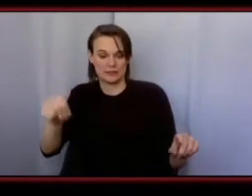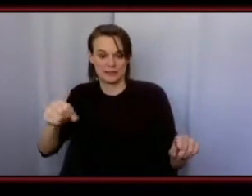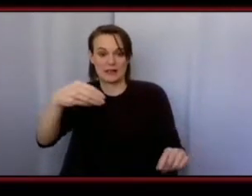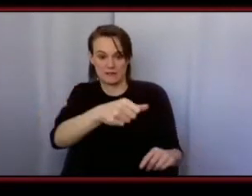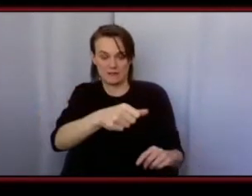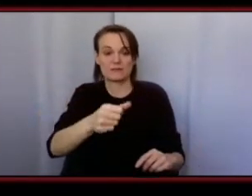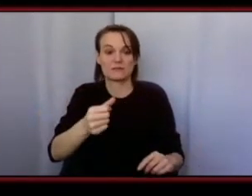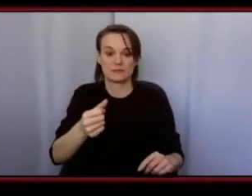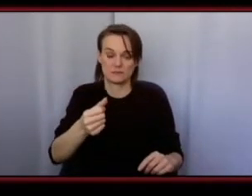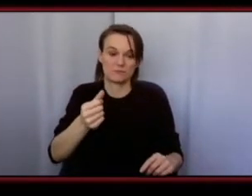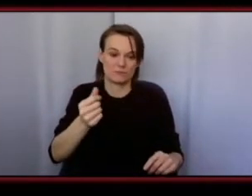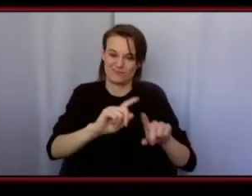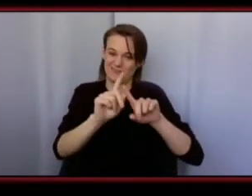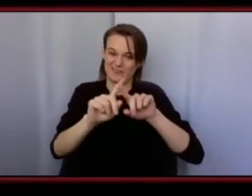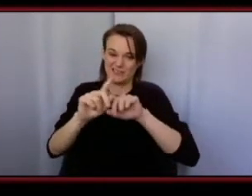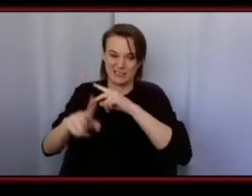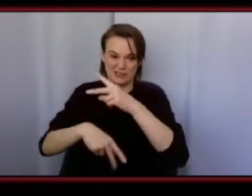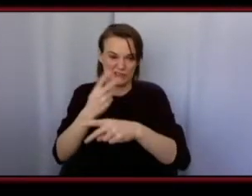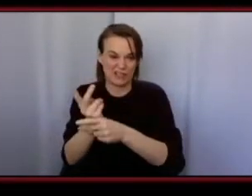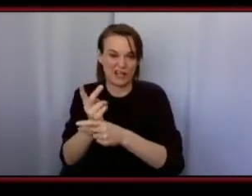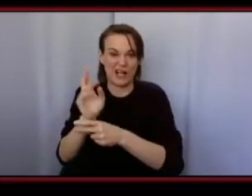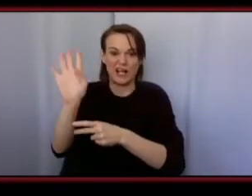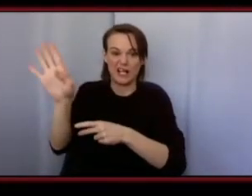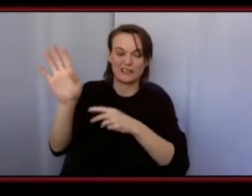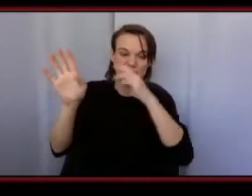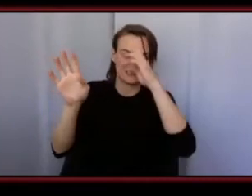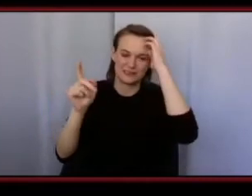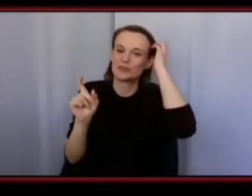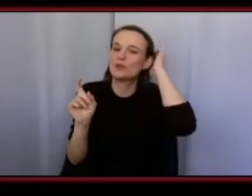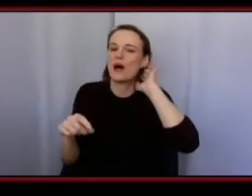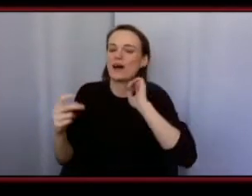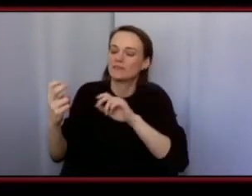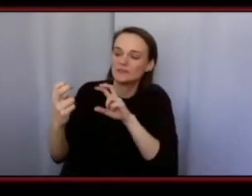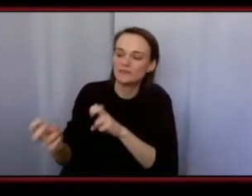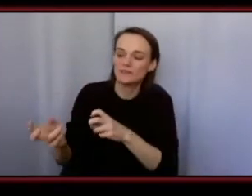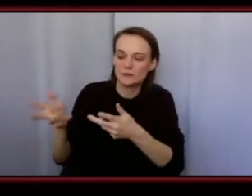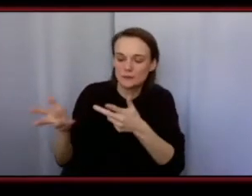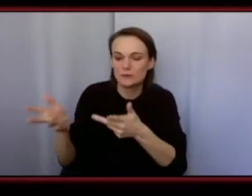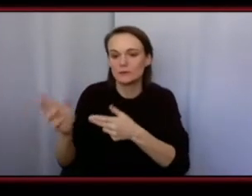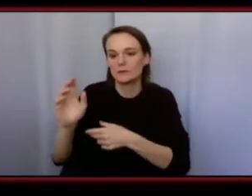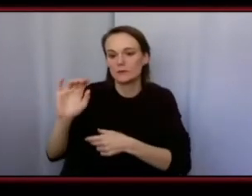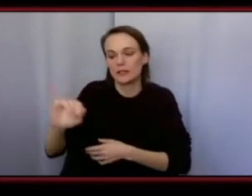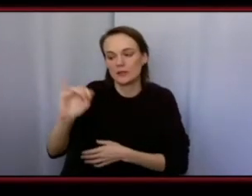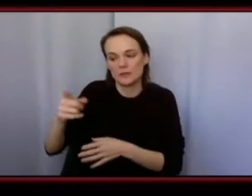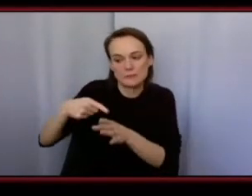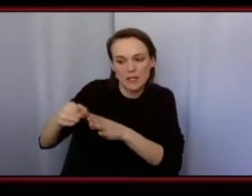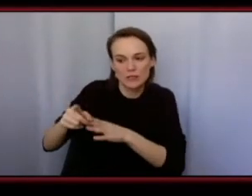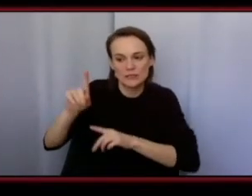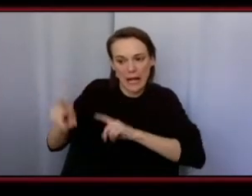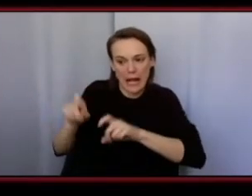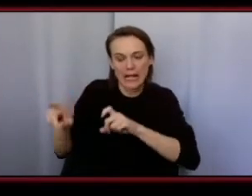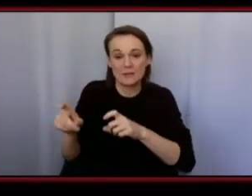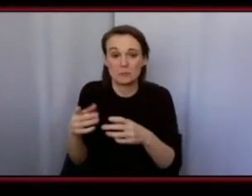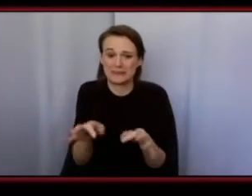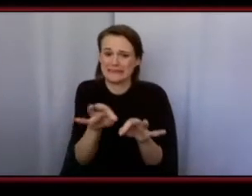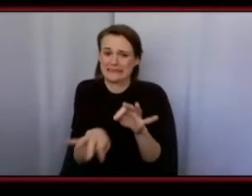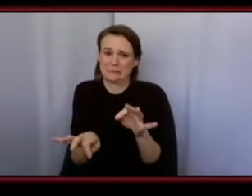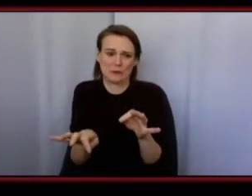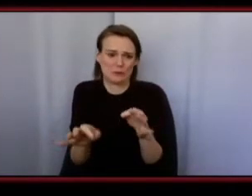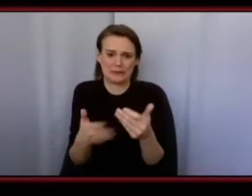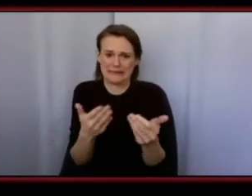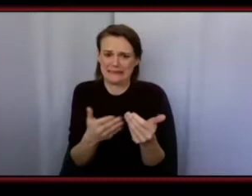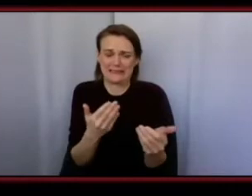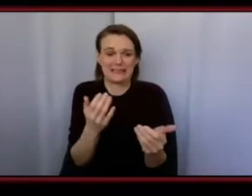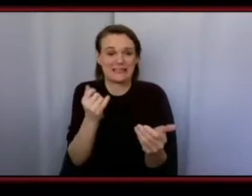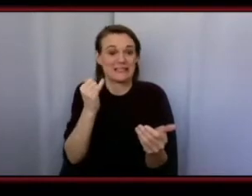you get all all different types of bundles and you kind of got to talk to an insurance specialist to get those data information but it's pretty simple and easy to get and